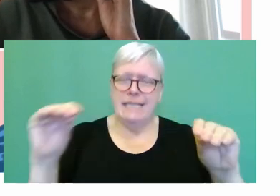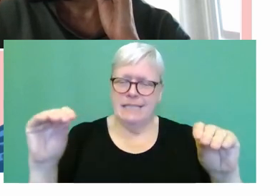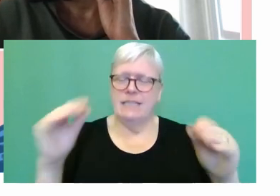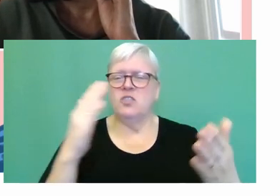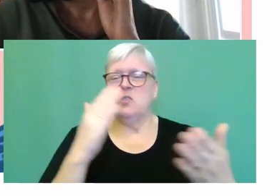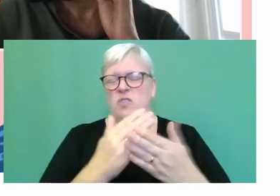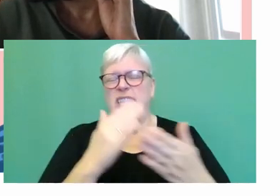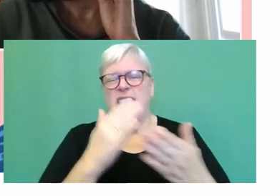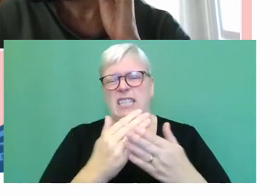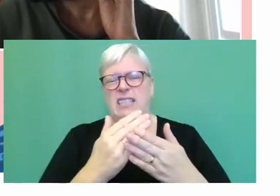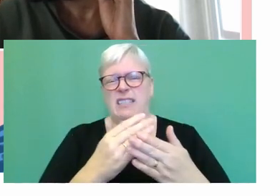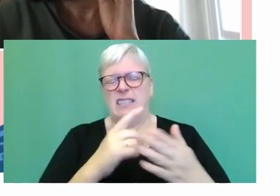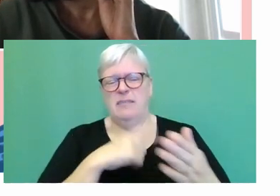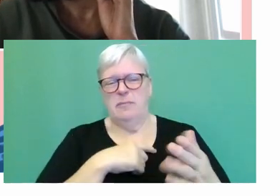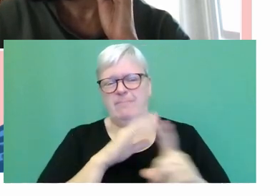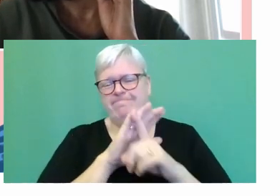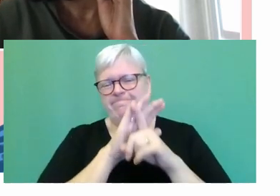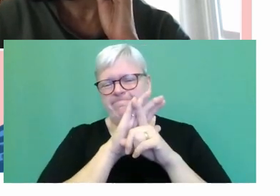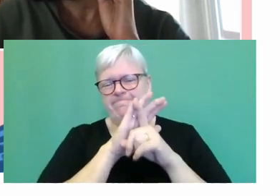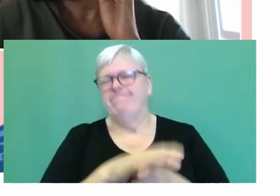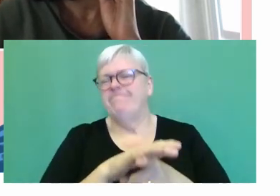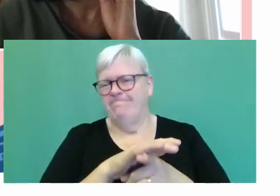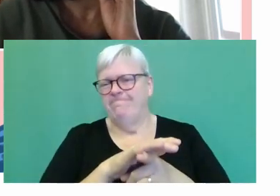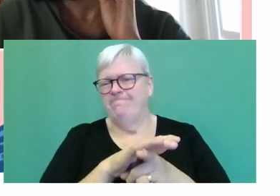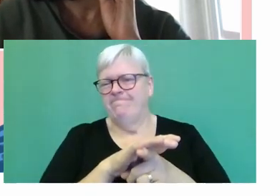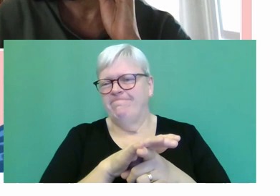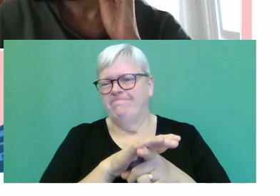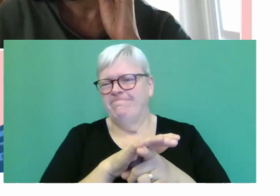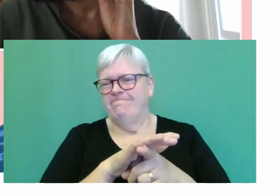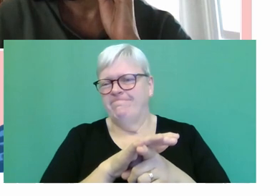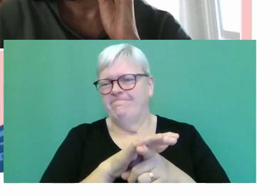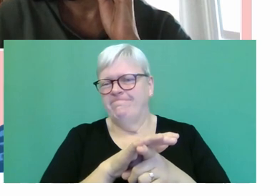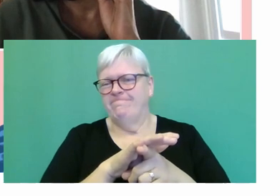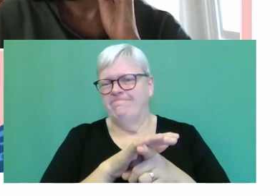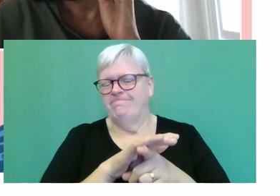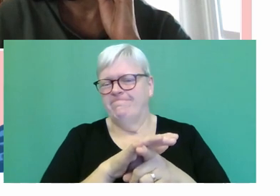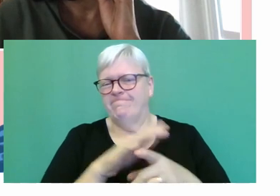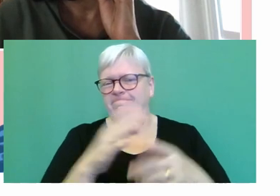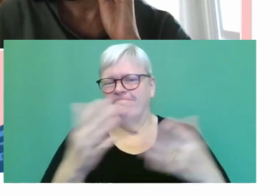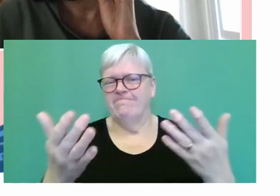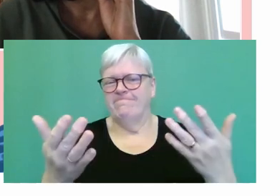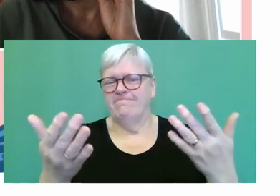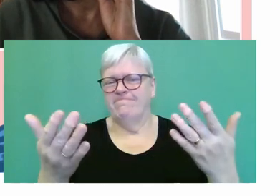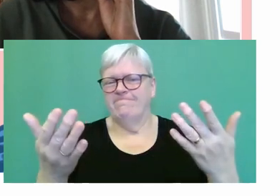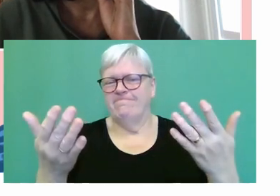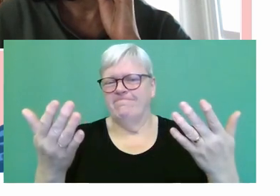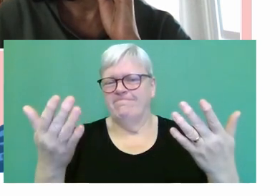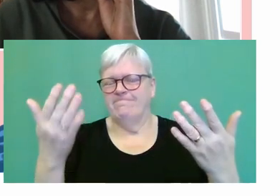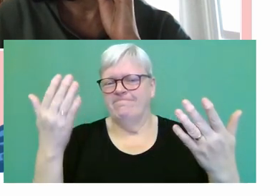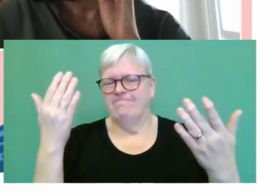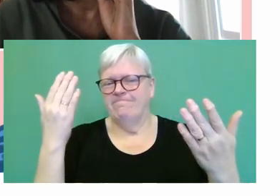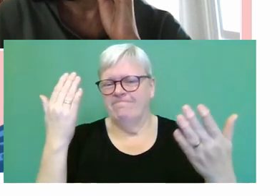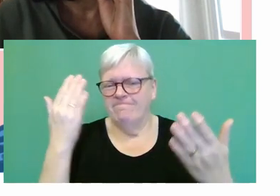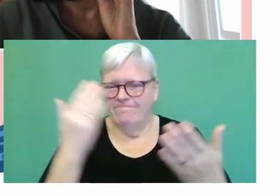that this person was being sort of interpolated to talking about